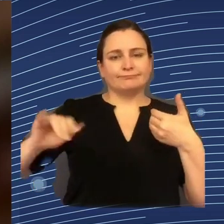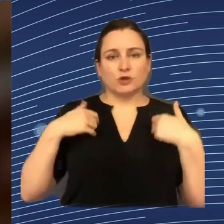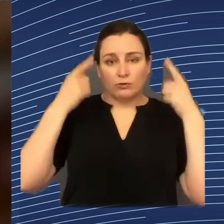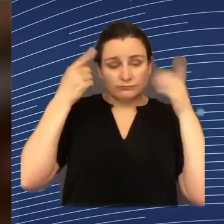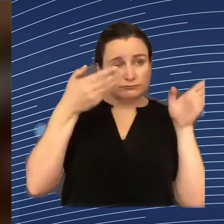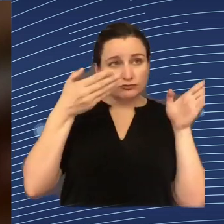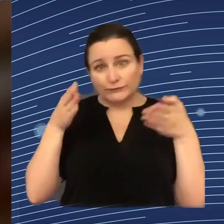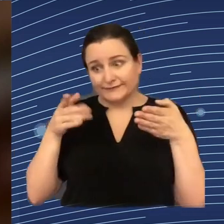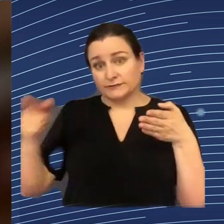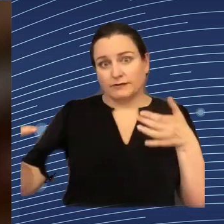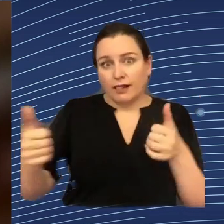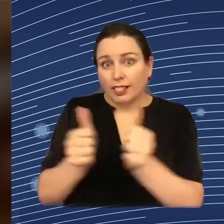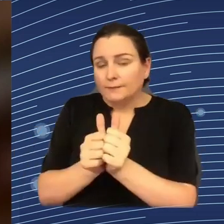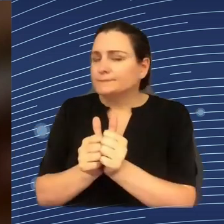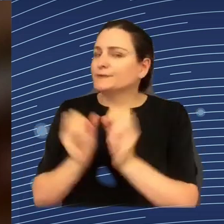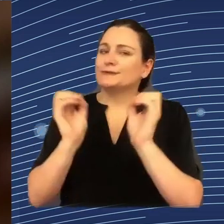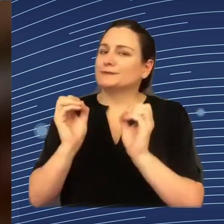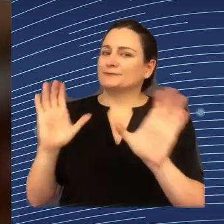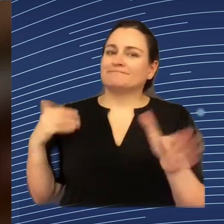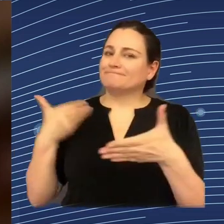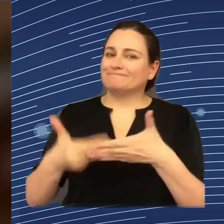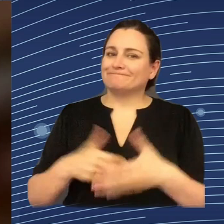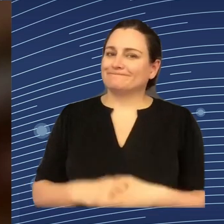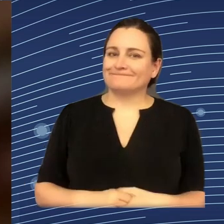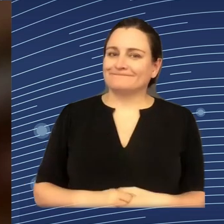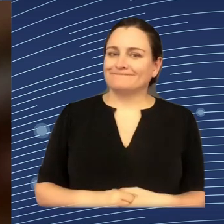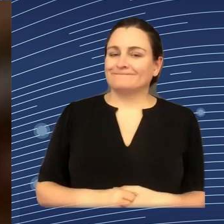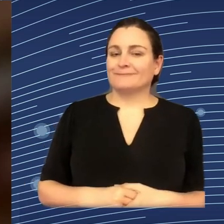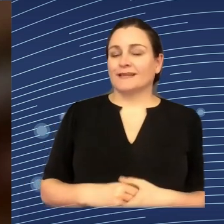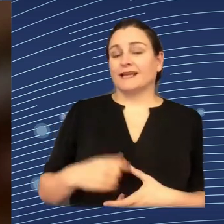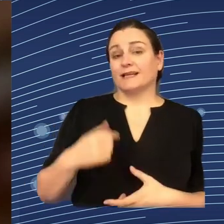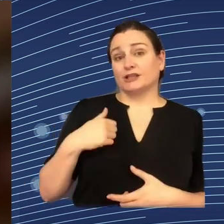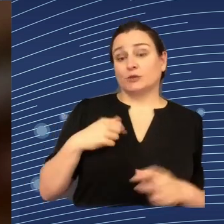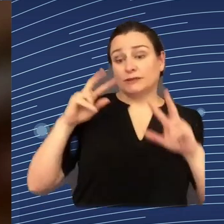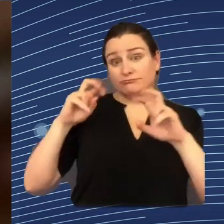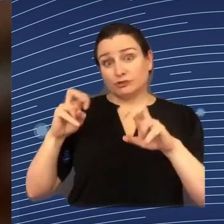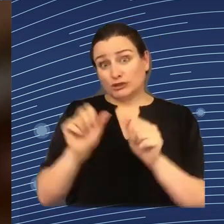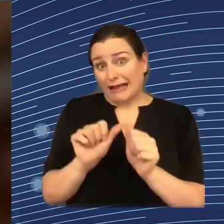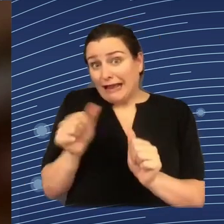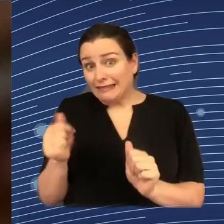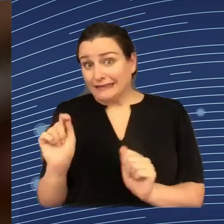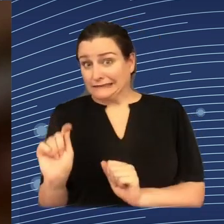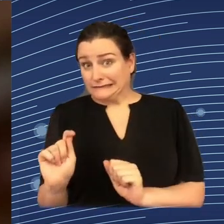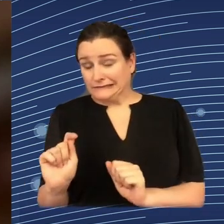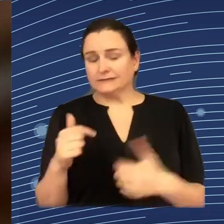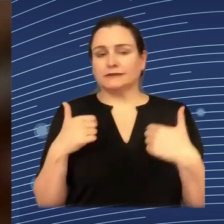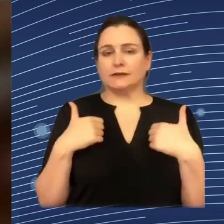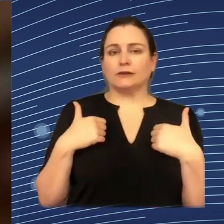discussion and another research project that we did for the International Trade Union Confederation that we are stuck or unions are